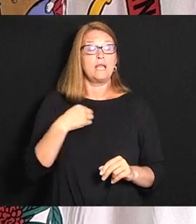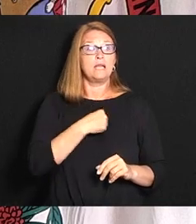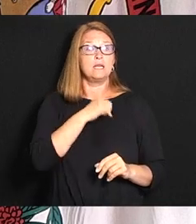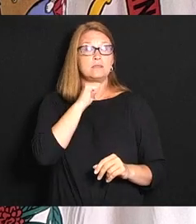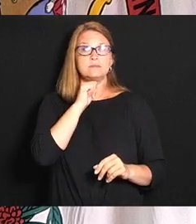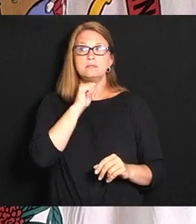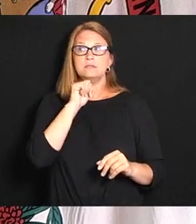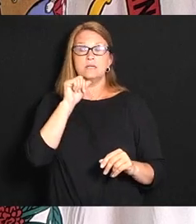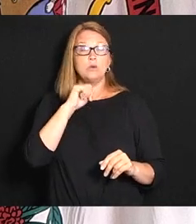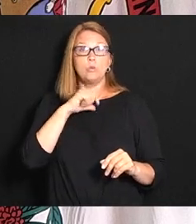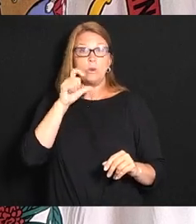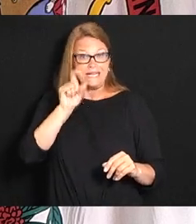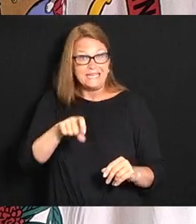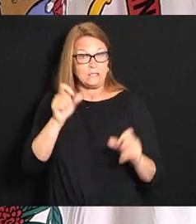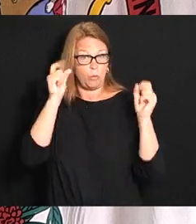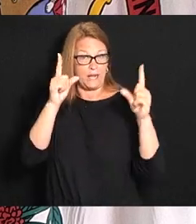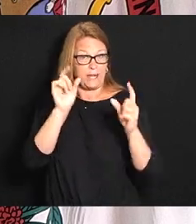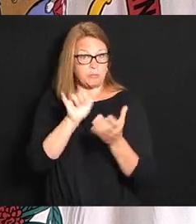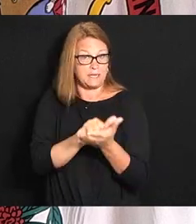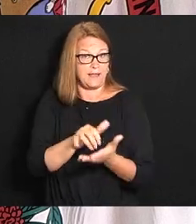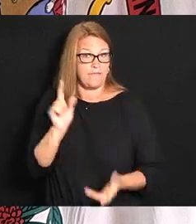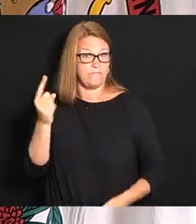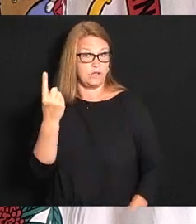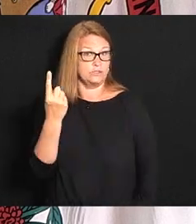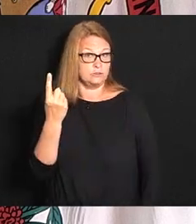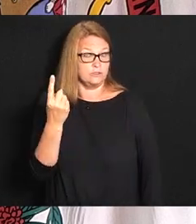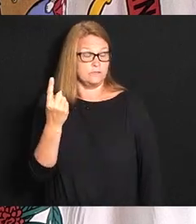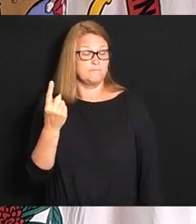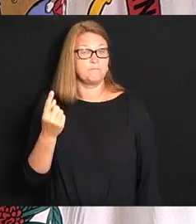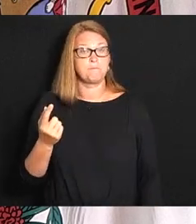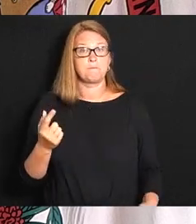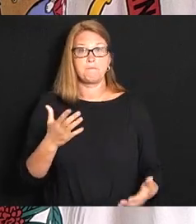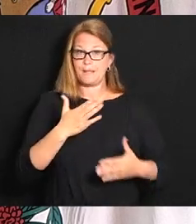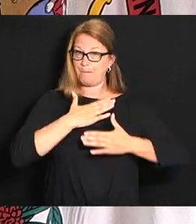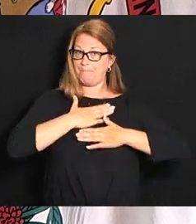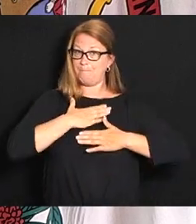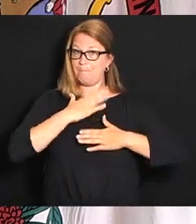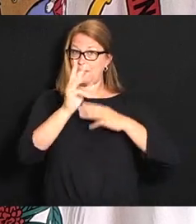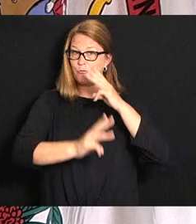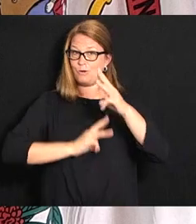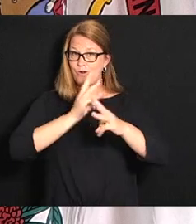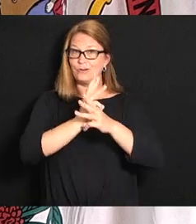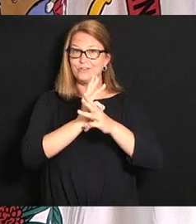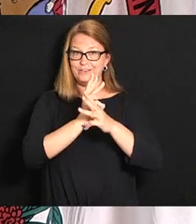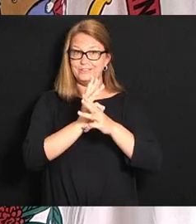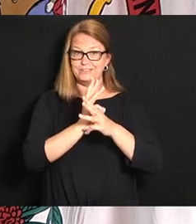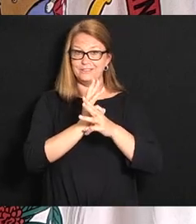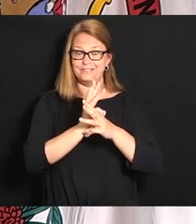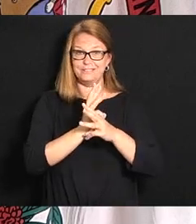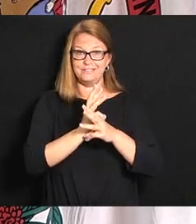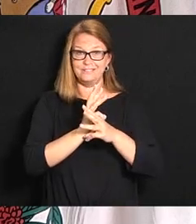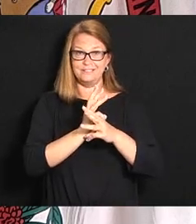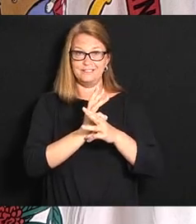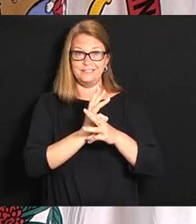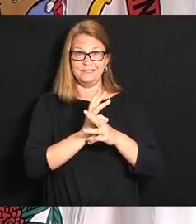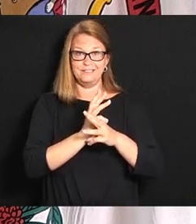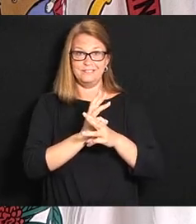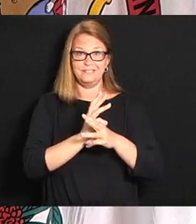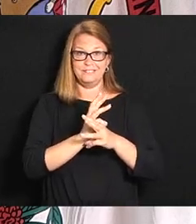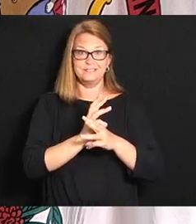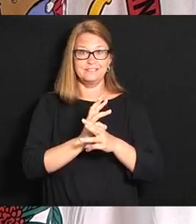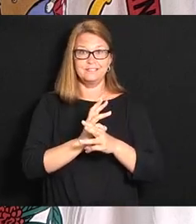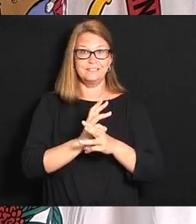serious serious problem now in my world in my world and it wouldn't get to first base